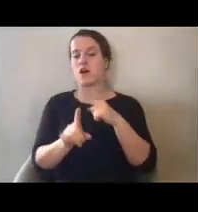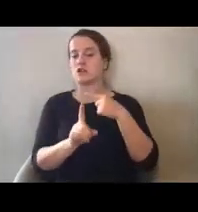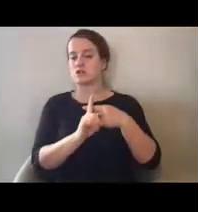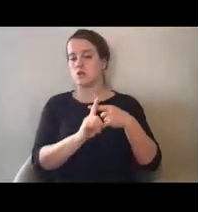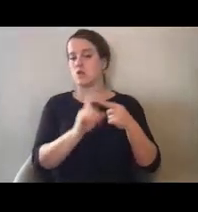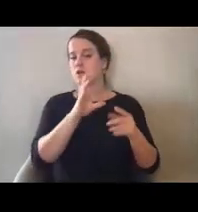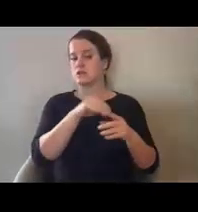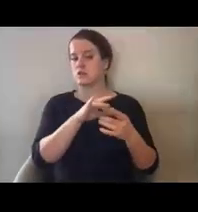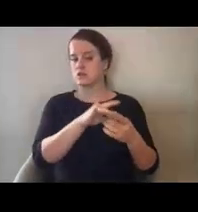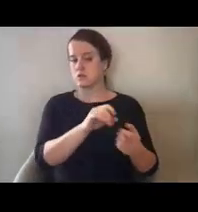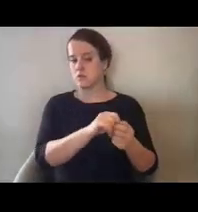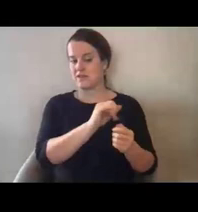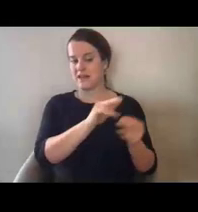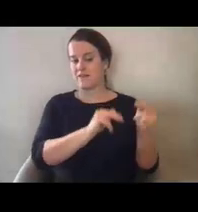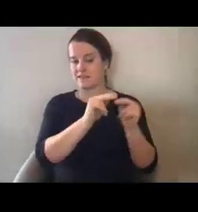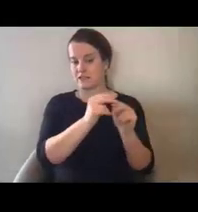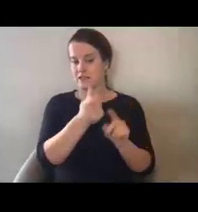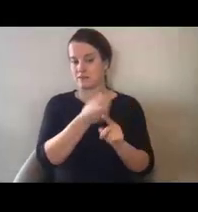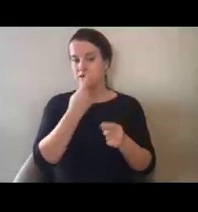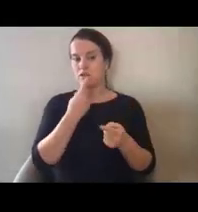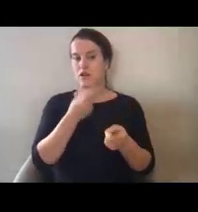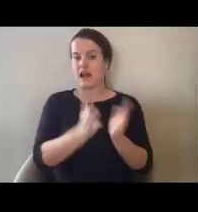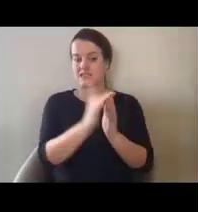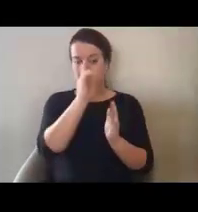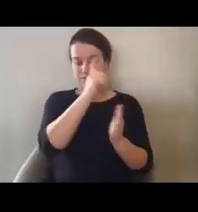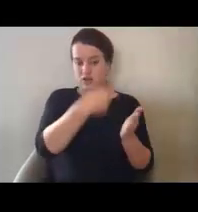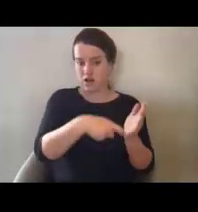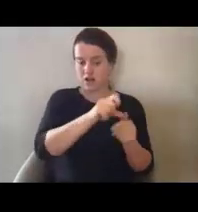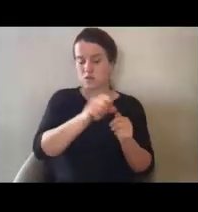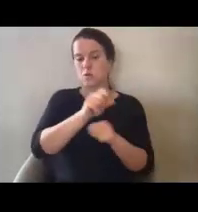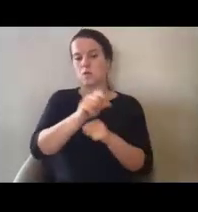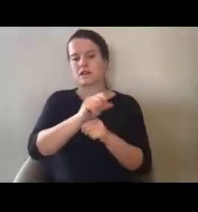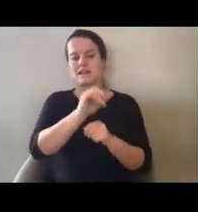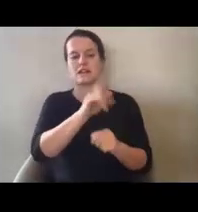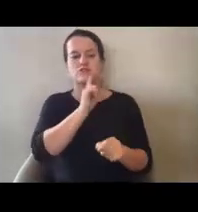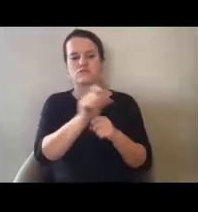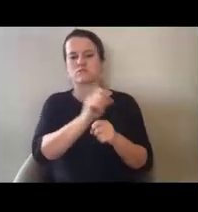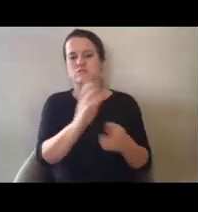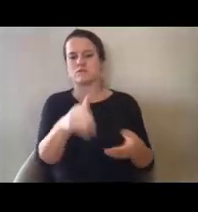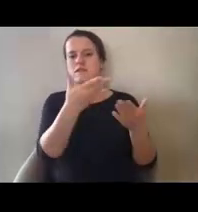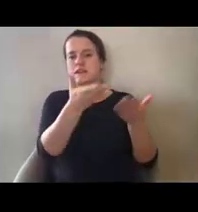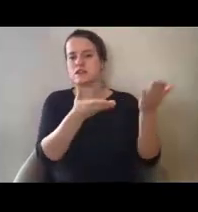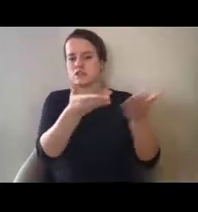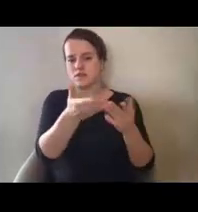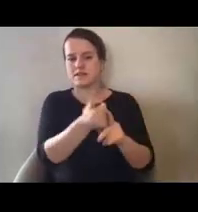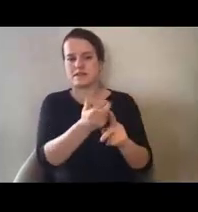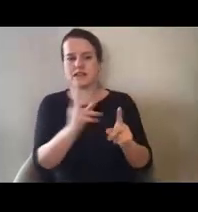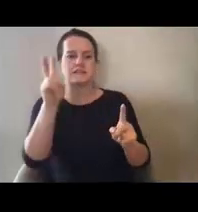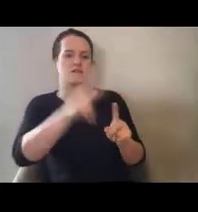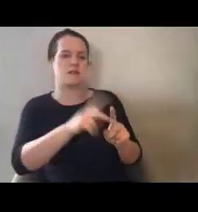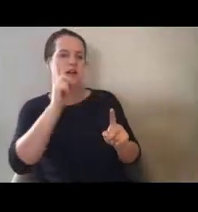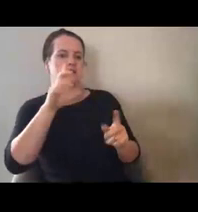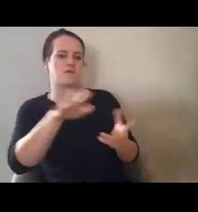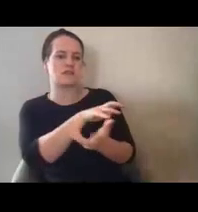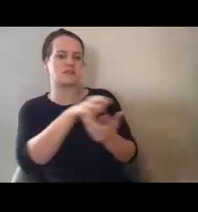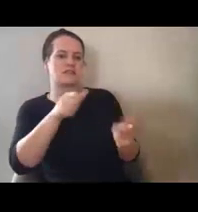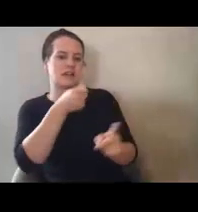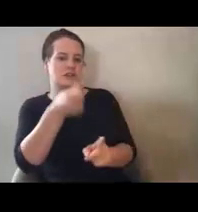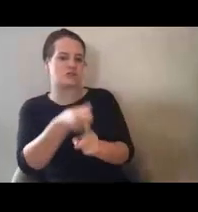facility for which they're claiming work and costs is providing a service that is eligible as defined in our program authorities.